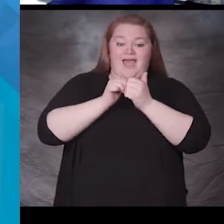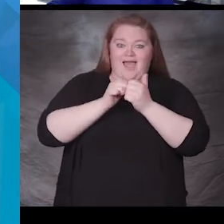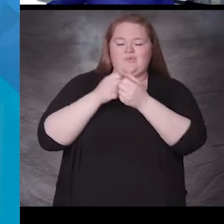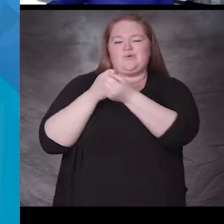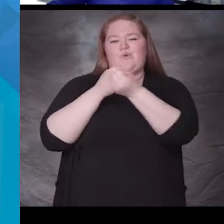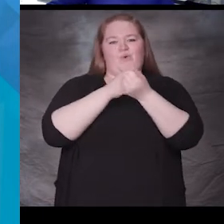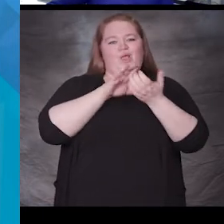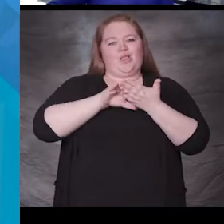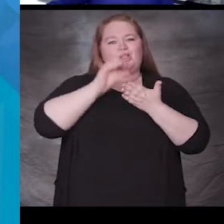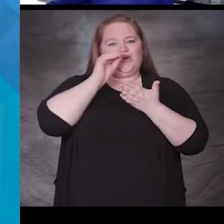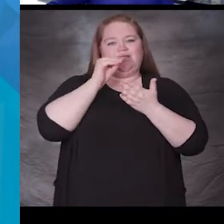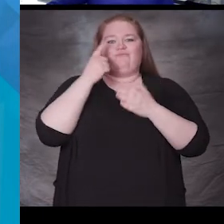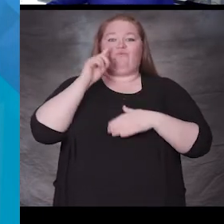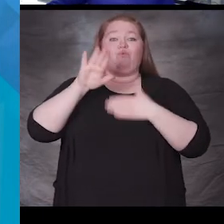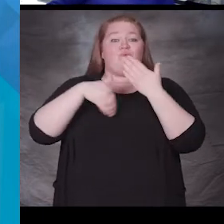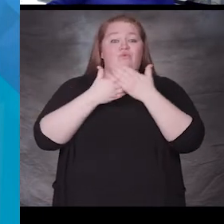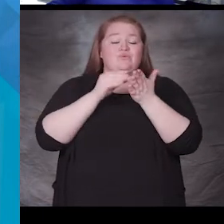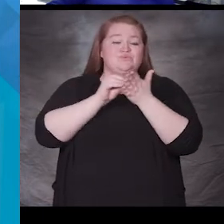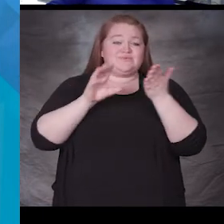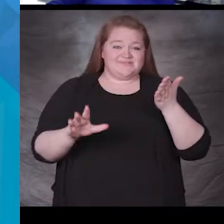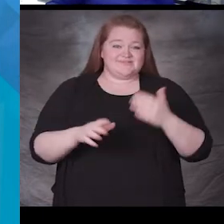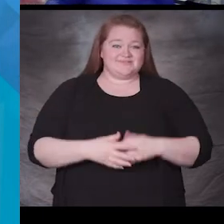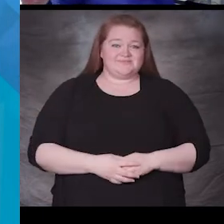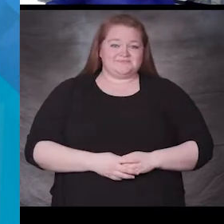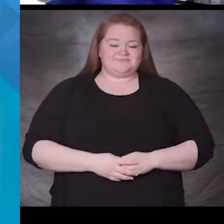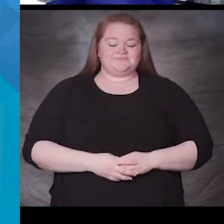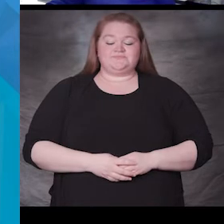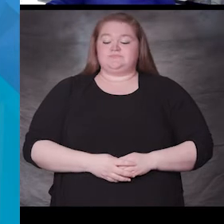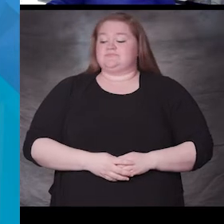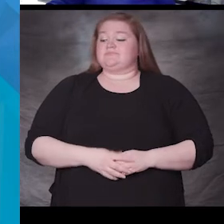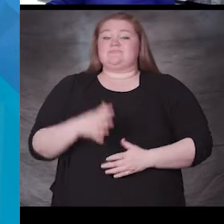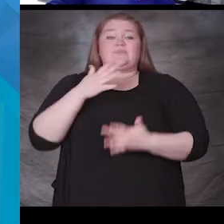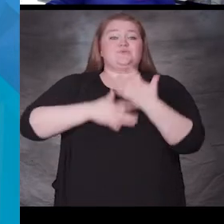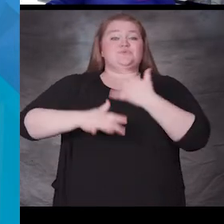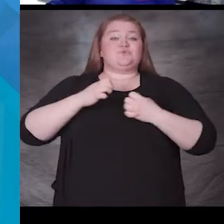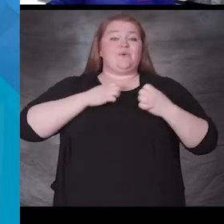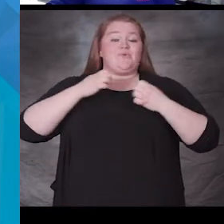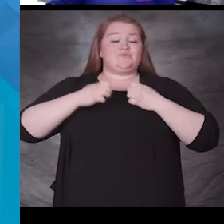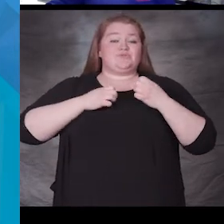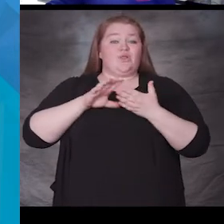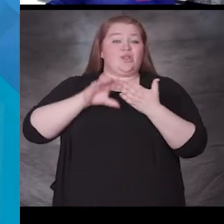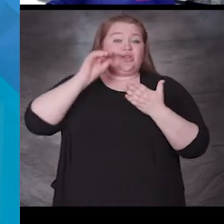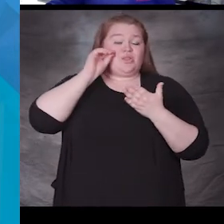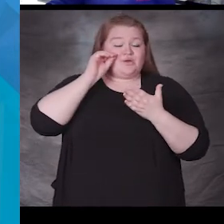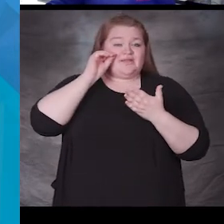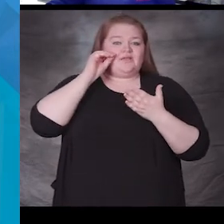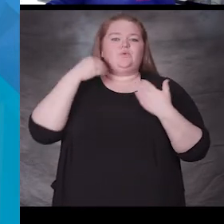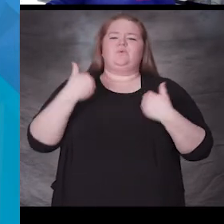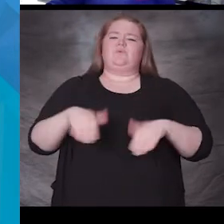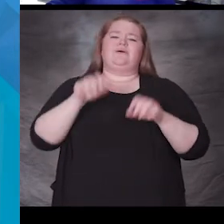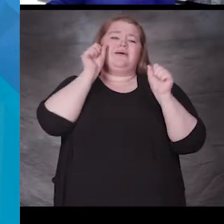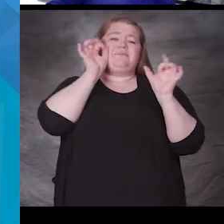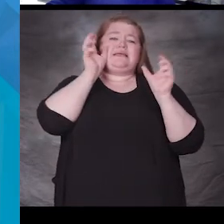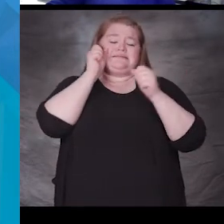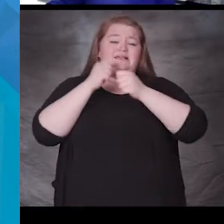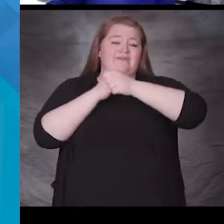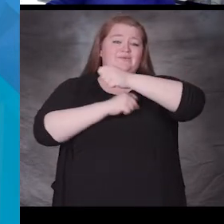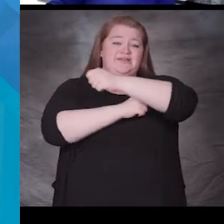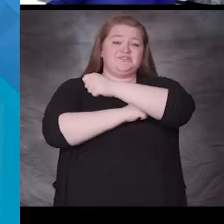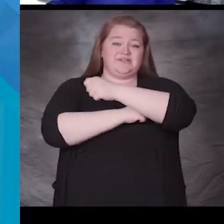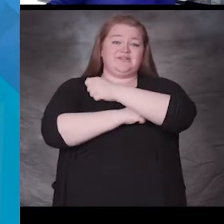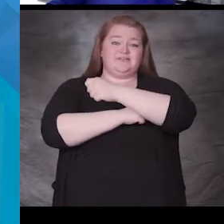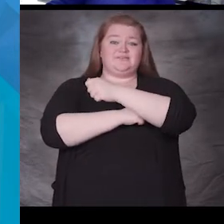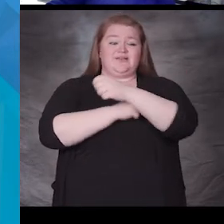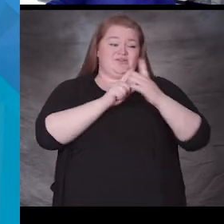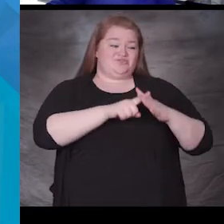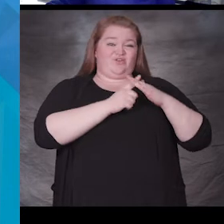Social emotional learning is an amazing foundation, especially starting out in kindergarten. It's really important